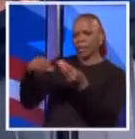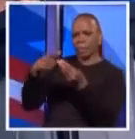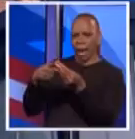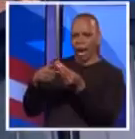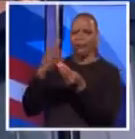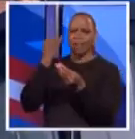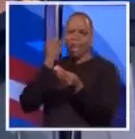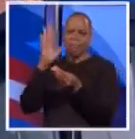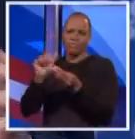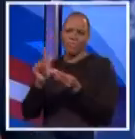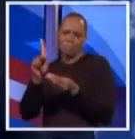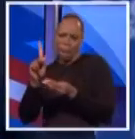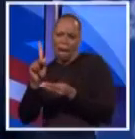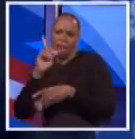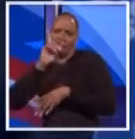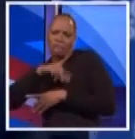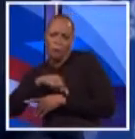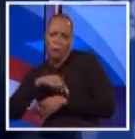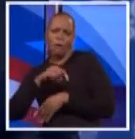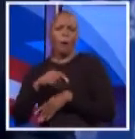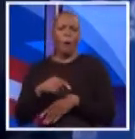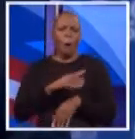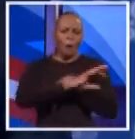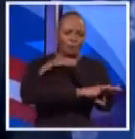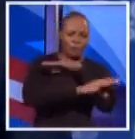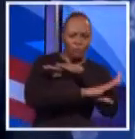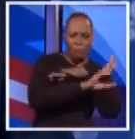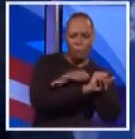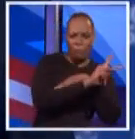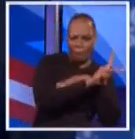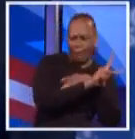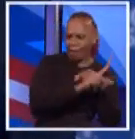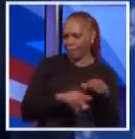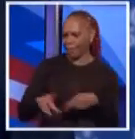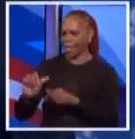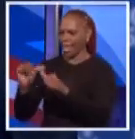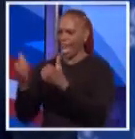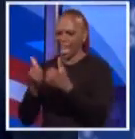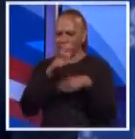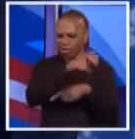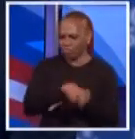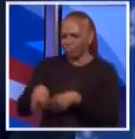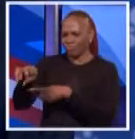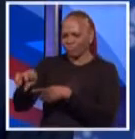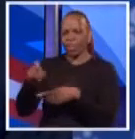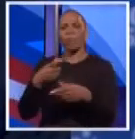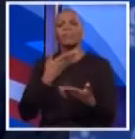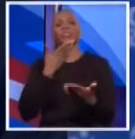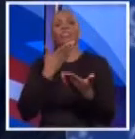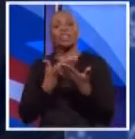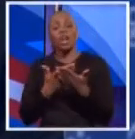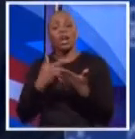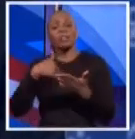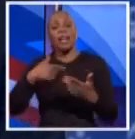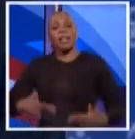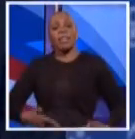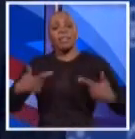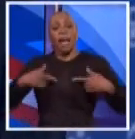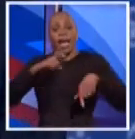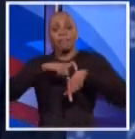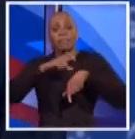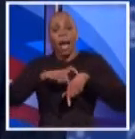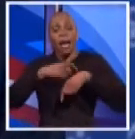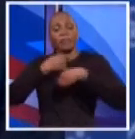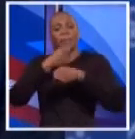you know, whether it's bank fraud, whether it's money laundering. You know what? This was wrong. Well, what's good is I spend a lifetime trying to make it a little